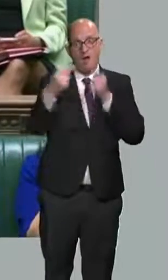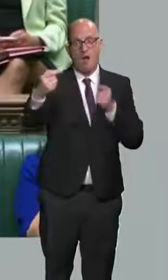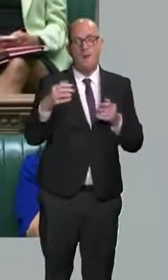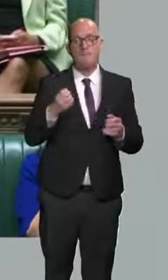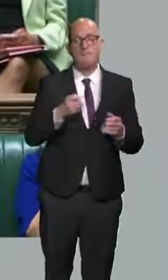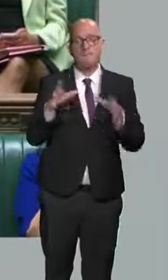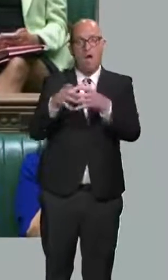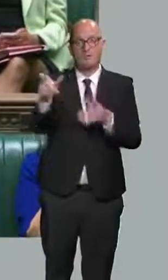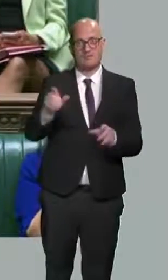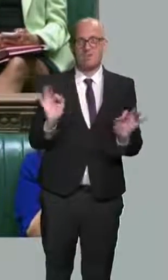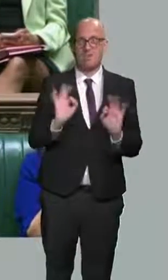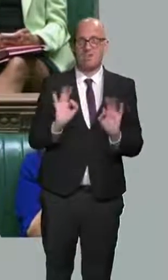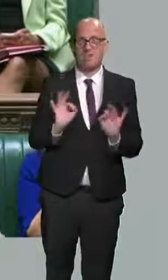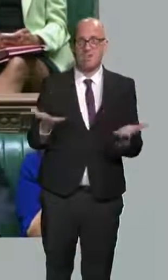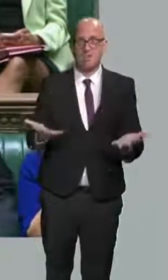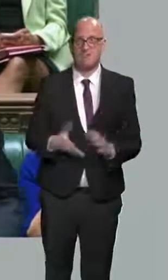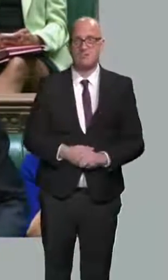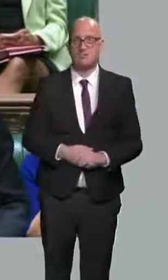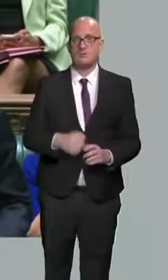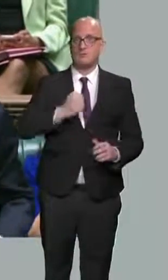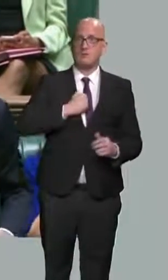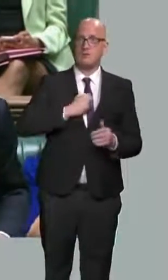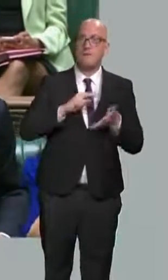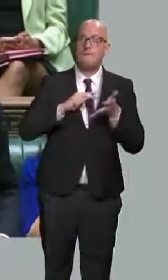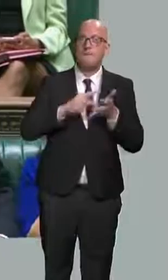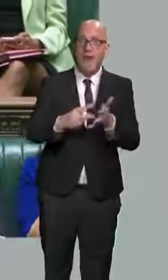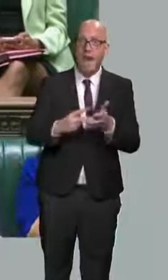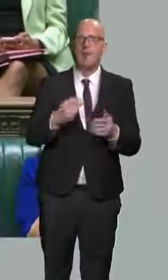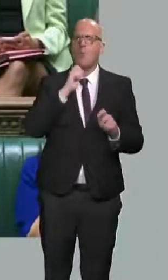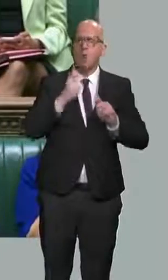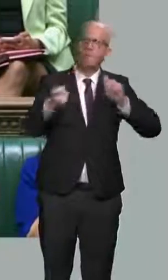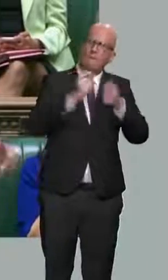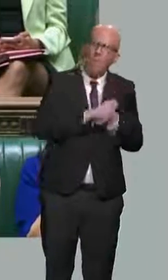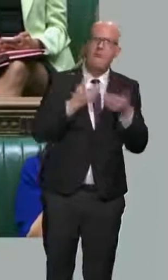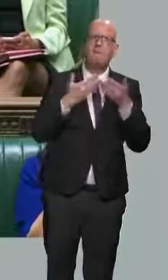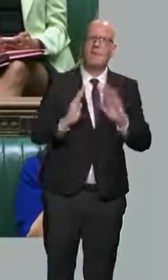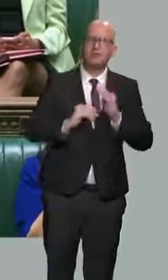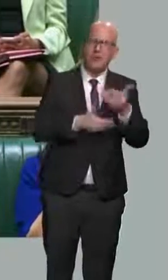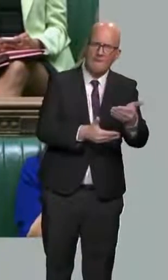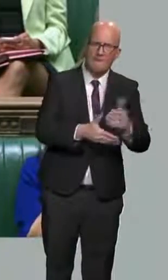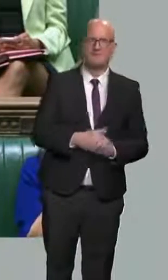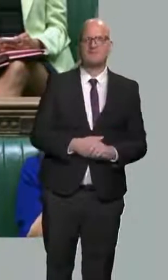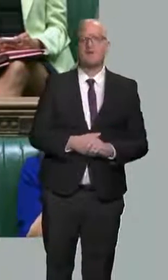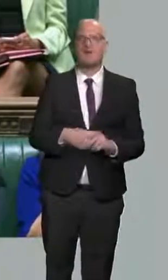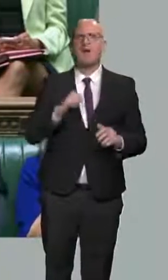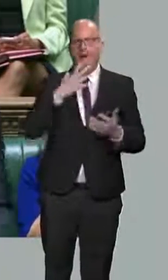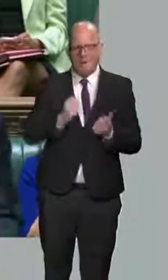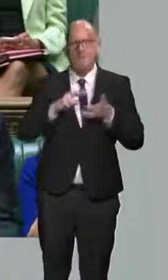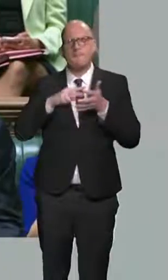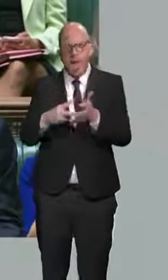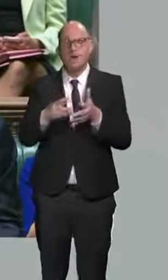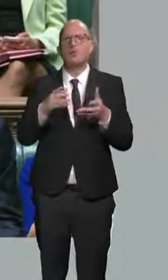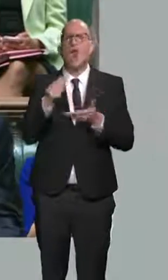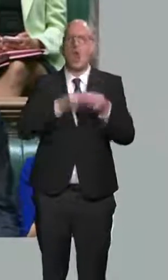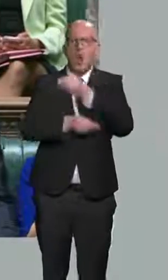A plan that reforms and improves public services. A plan to grow our economy. A plan